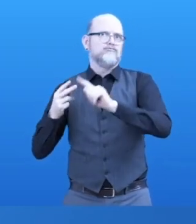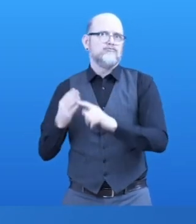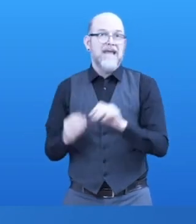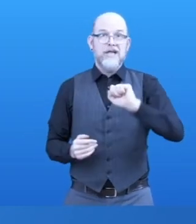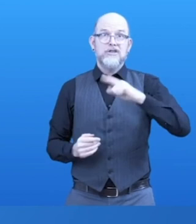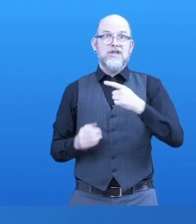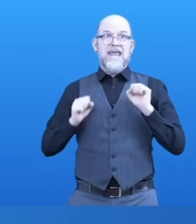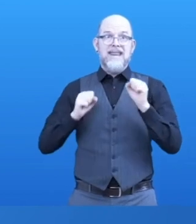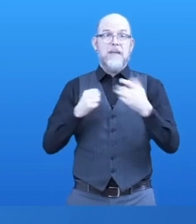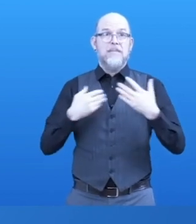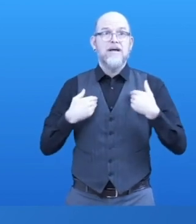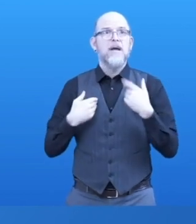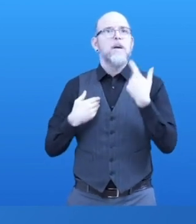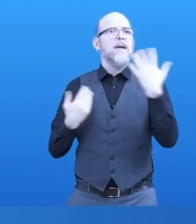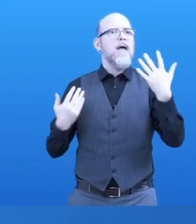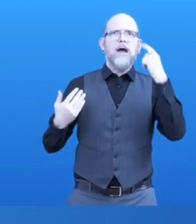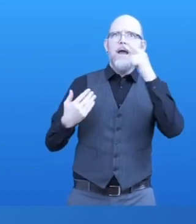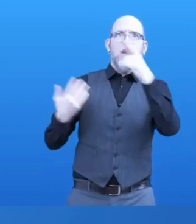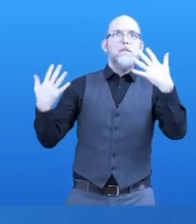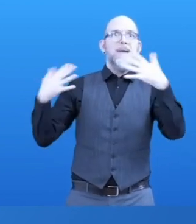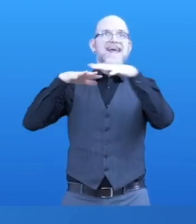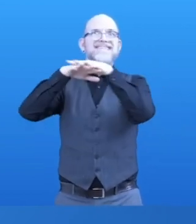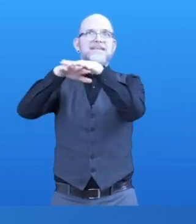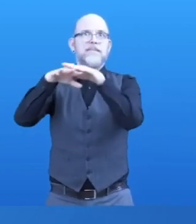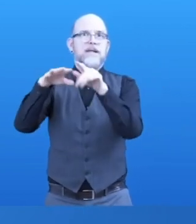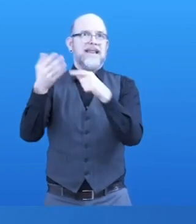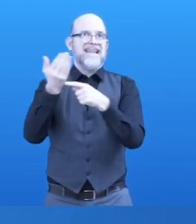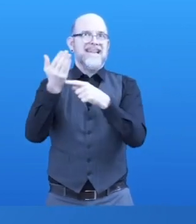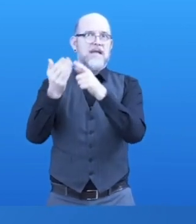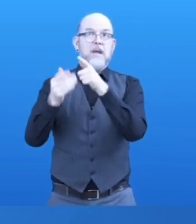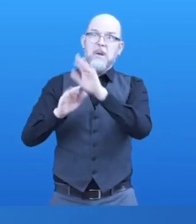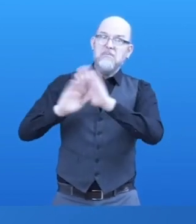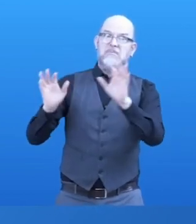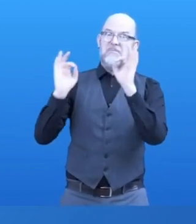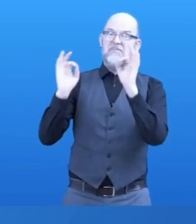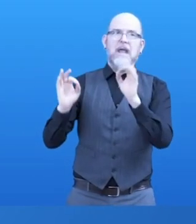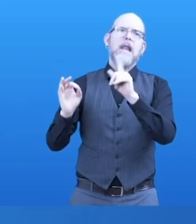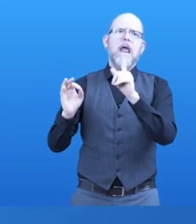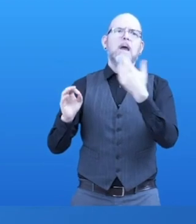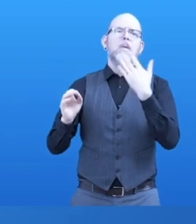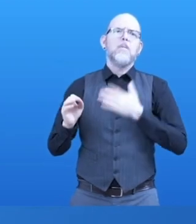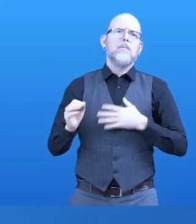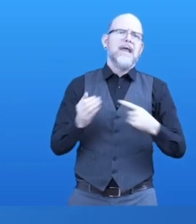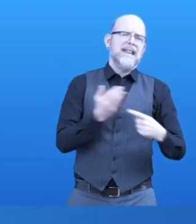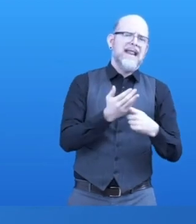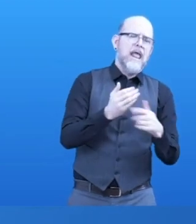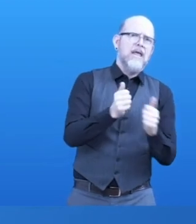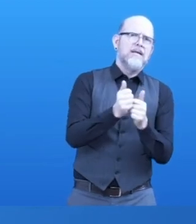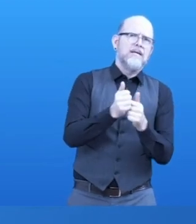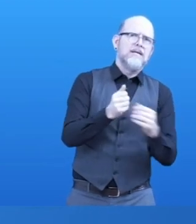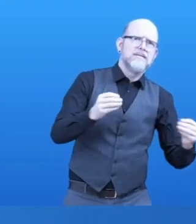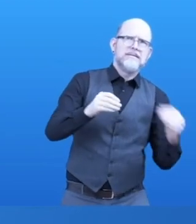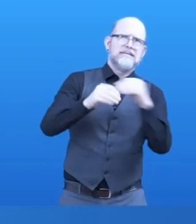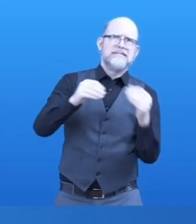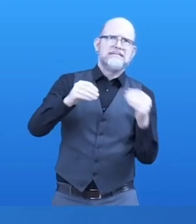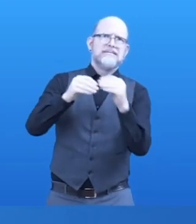and mainstream technologies are blurring but in a good way, as it greatly increases the access to assistive technology, and hopefully the development in this